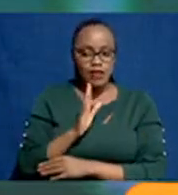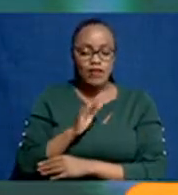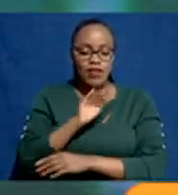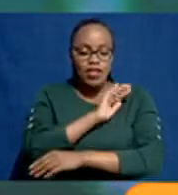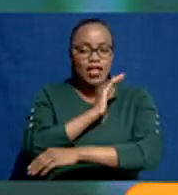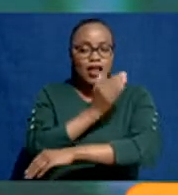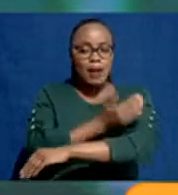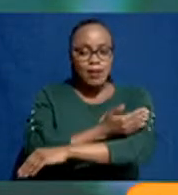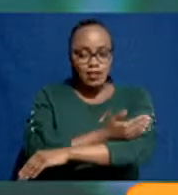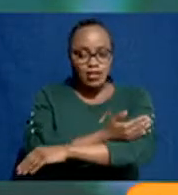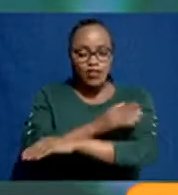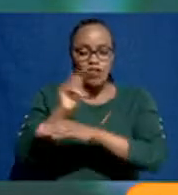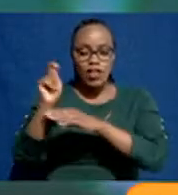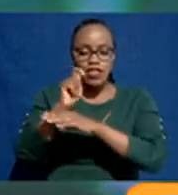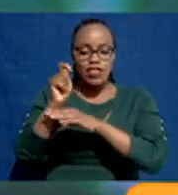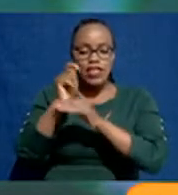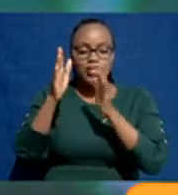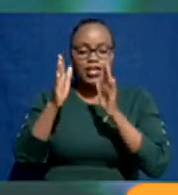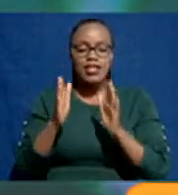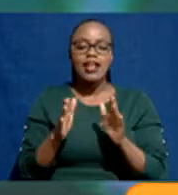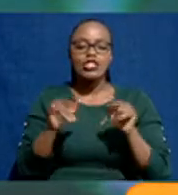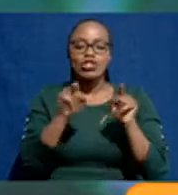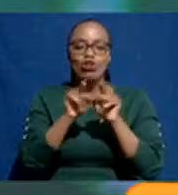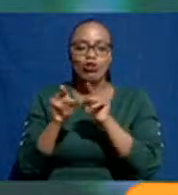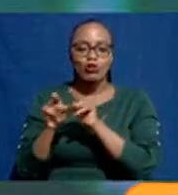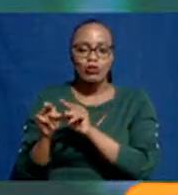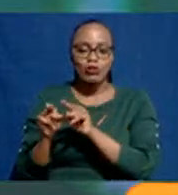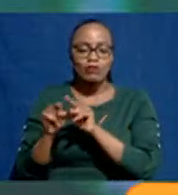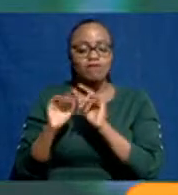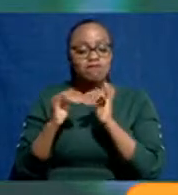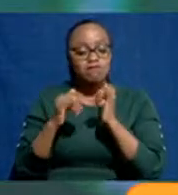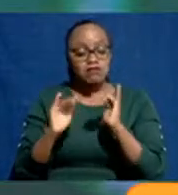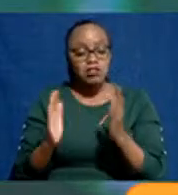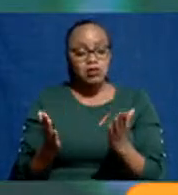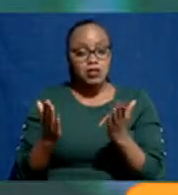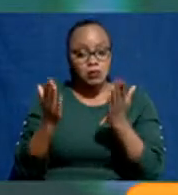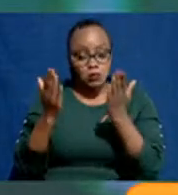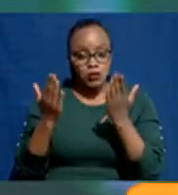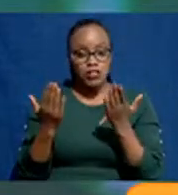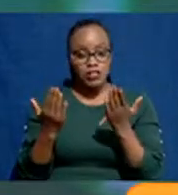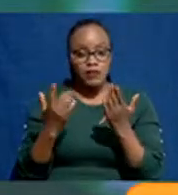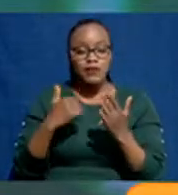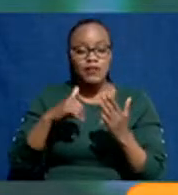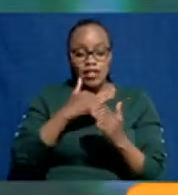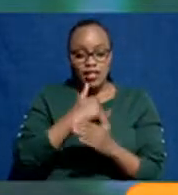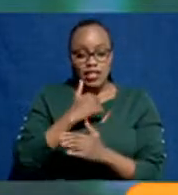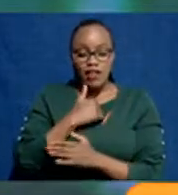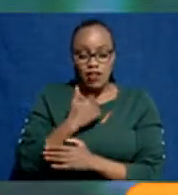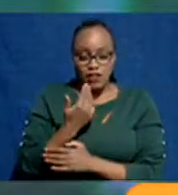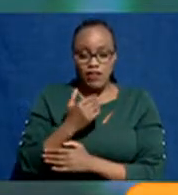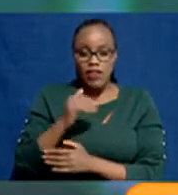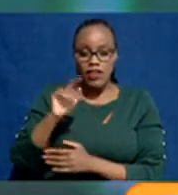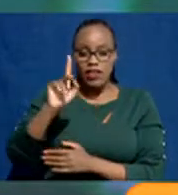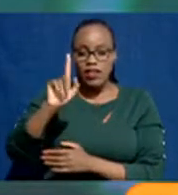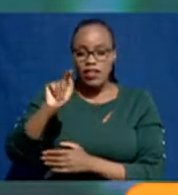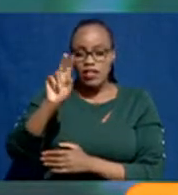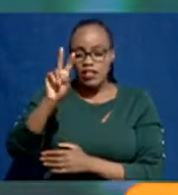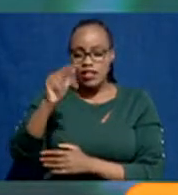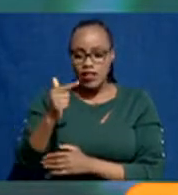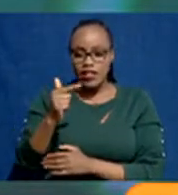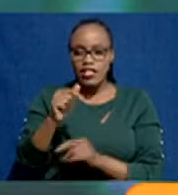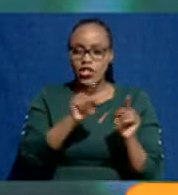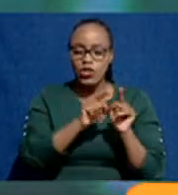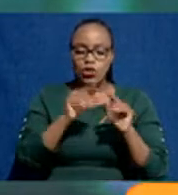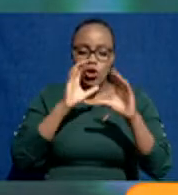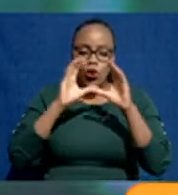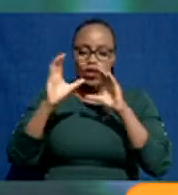capacity of the trainers is also being upgraded. We have a Kenya school of Tibet, Sam. And I had